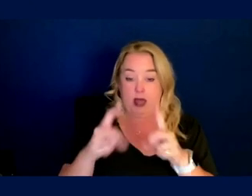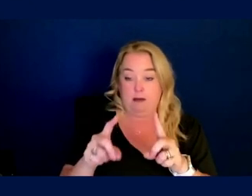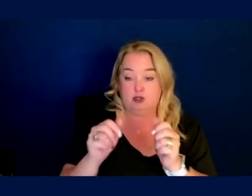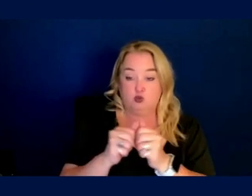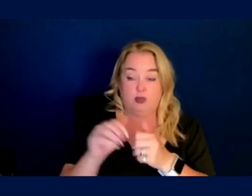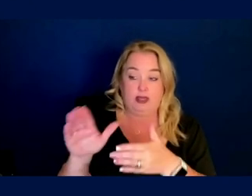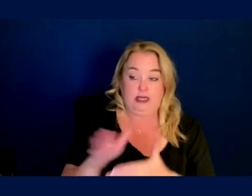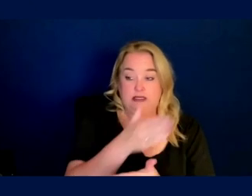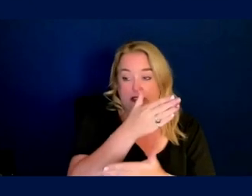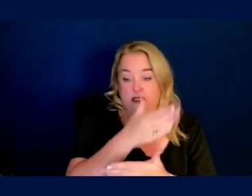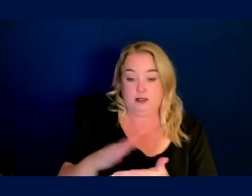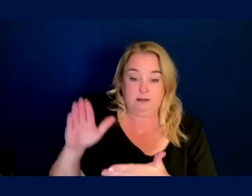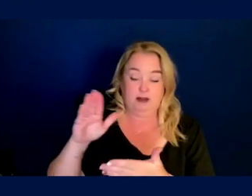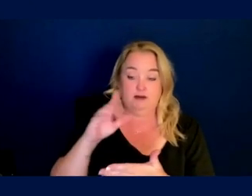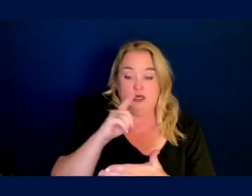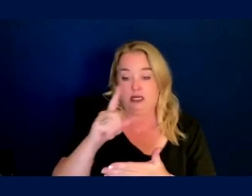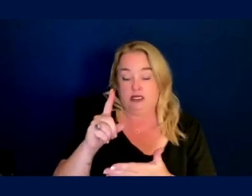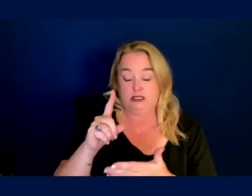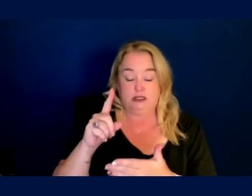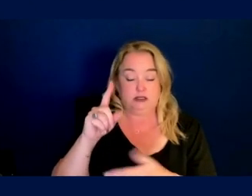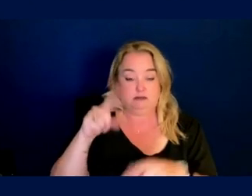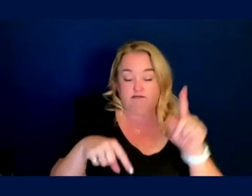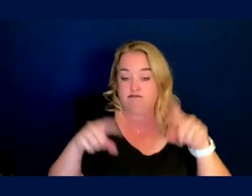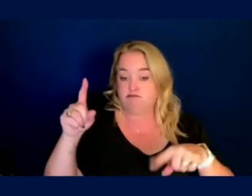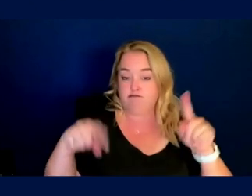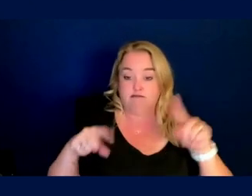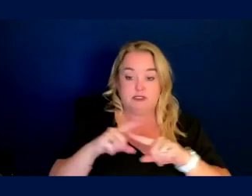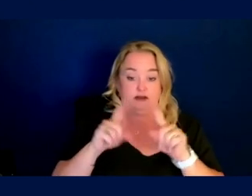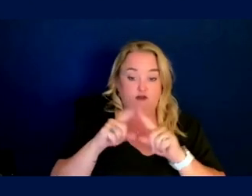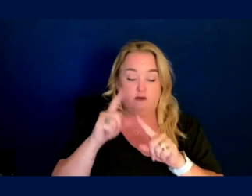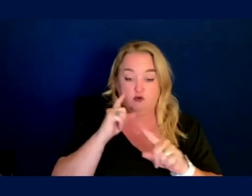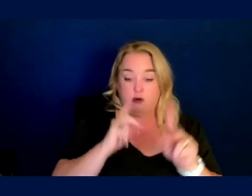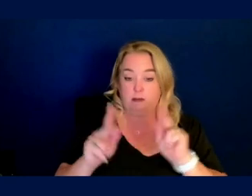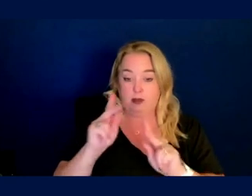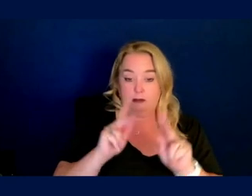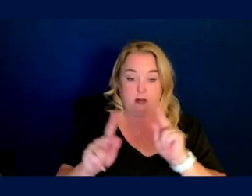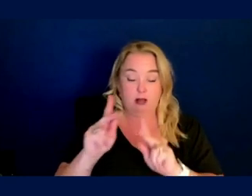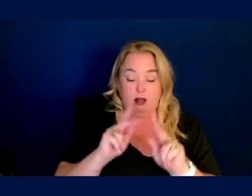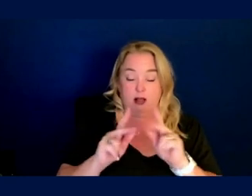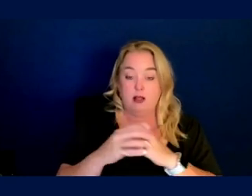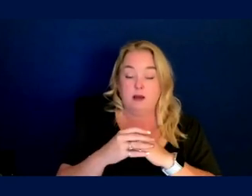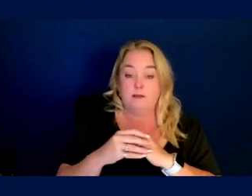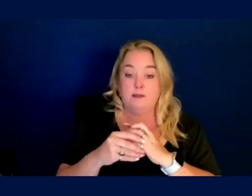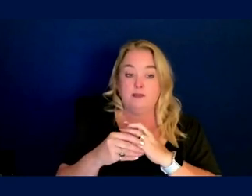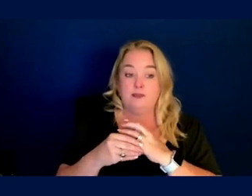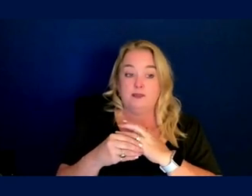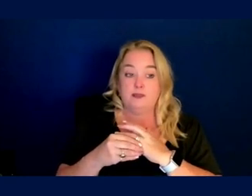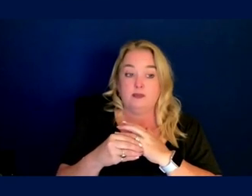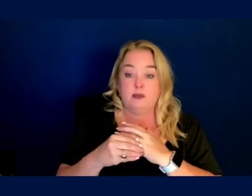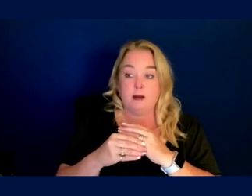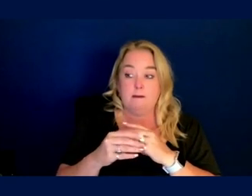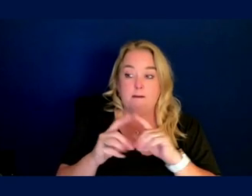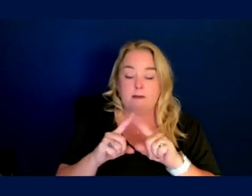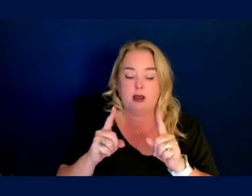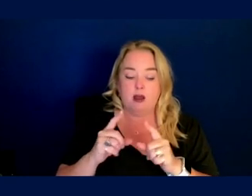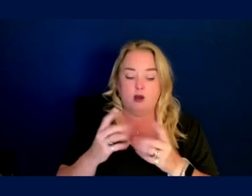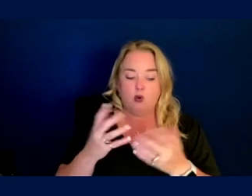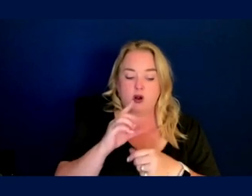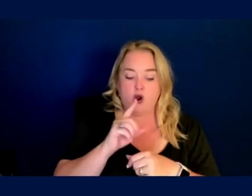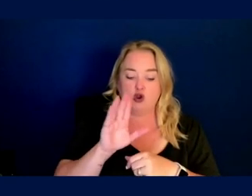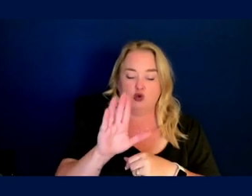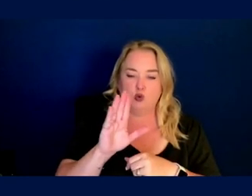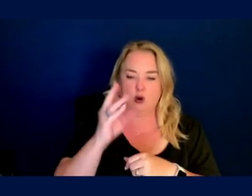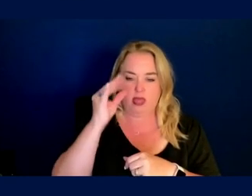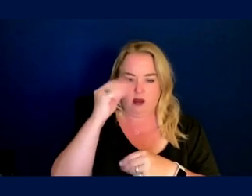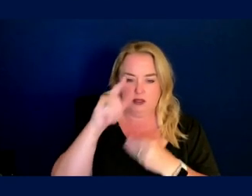and how it's a dynamic process and it's different from different people, identity-based, et cetera. But what are your thoughts on the